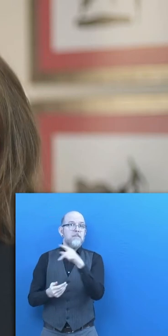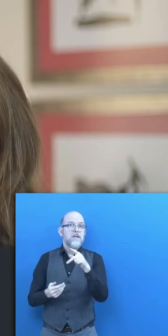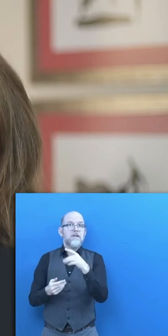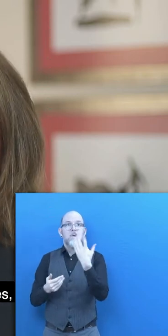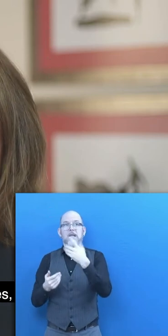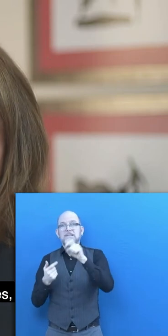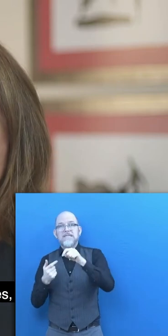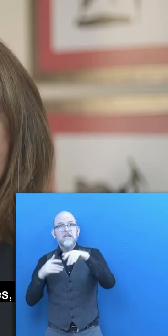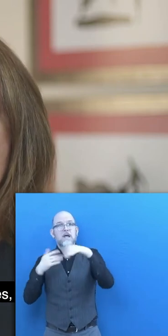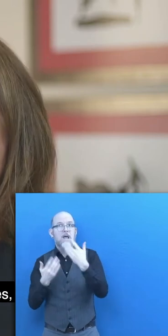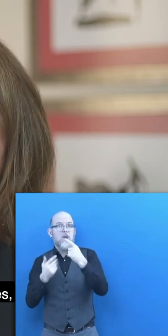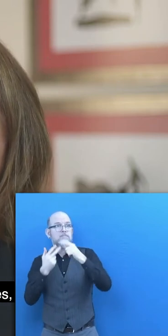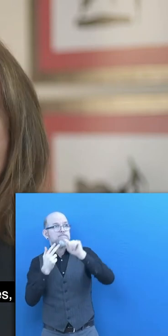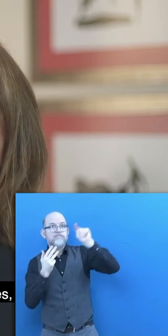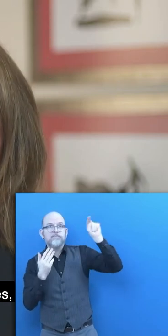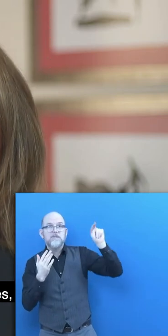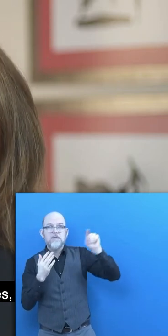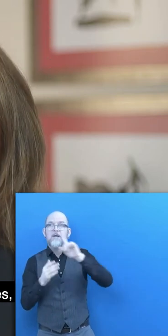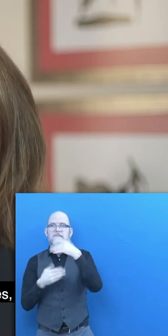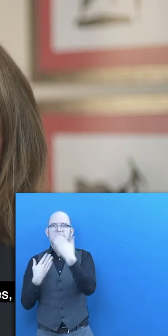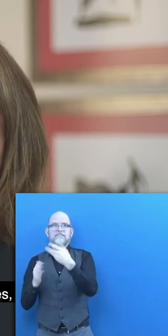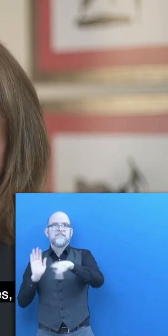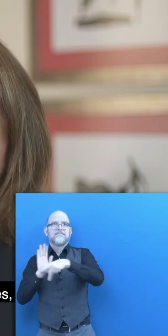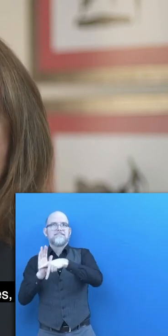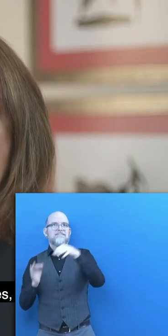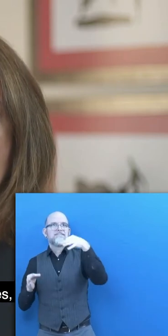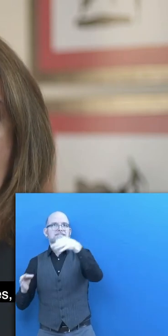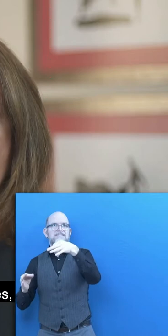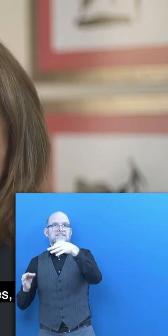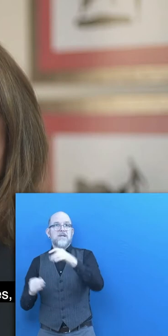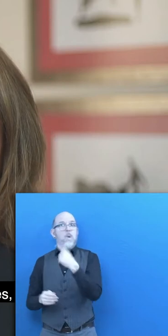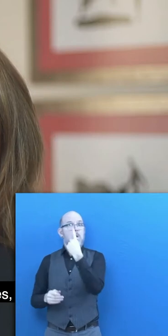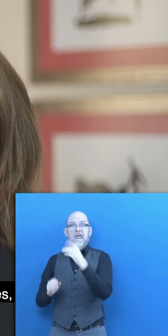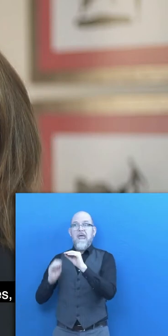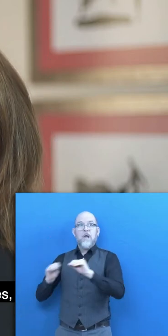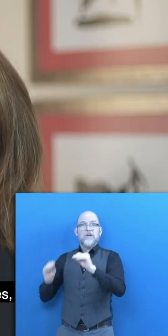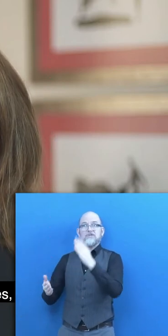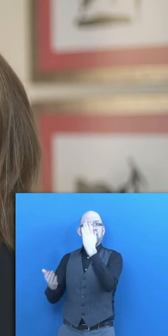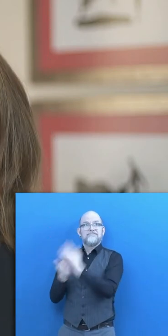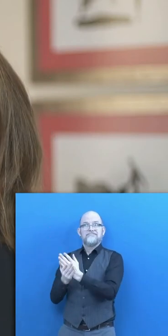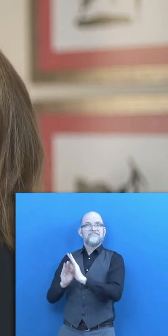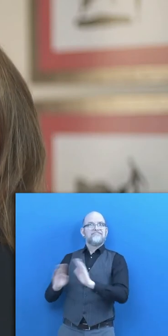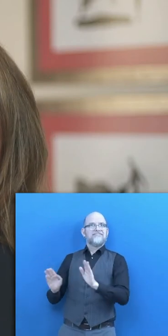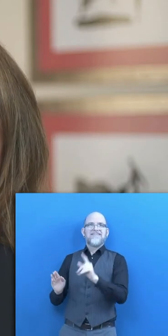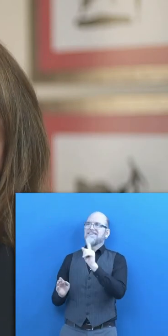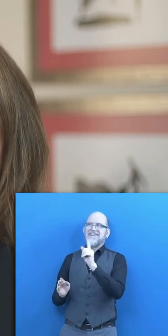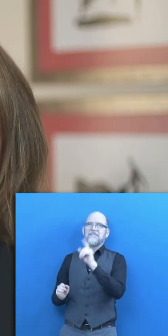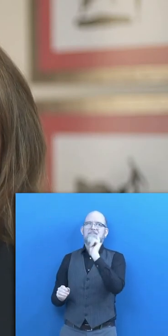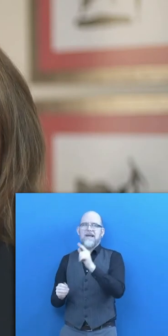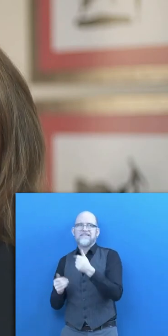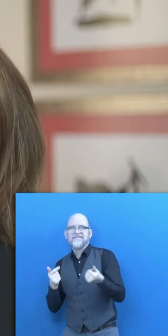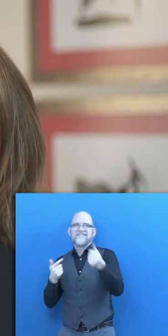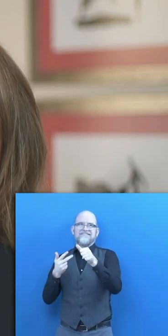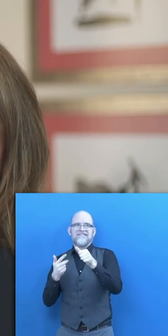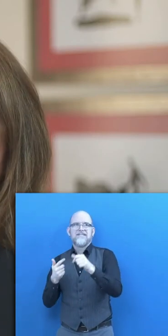the course. In this way, we are not only addressing the education gap of persons with disabilities, but we are also preparing